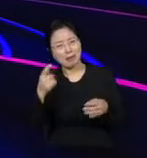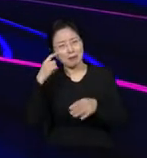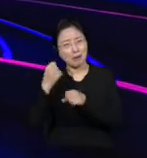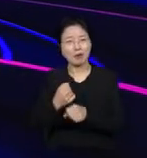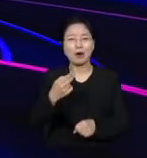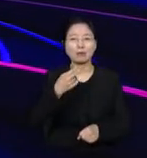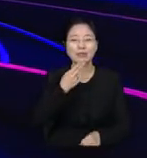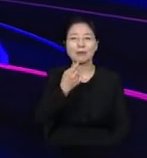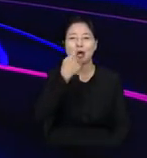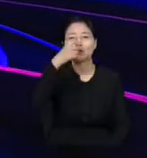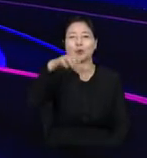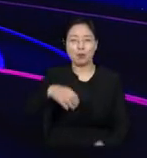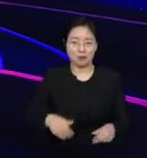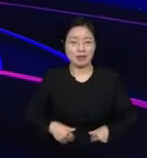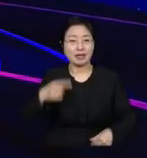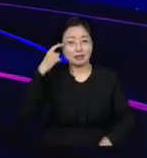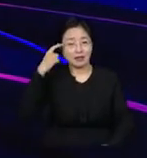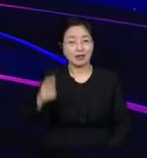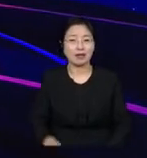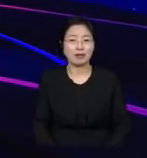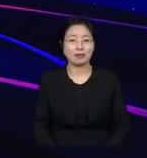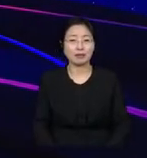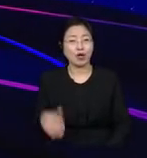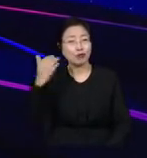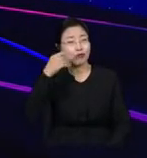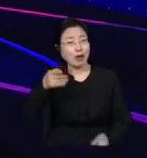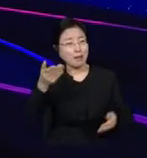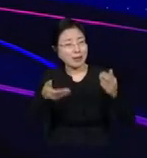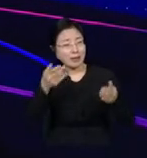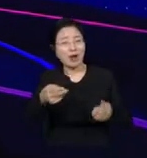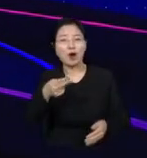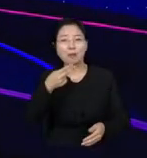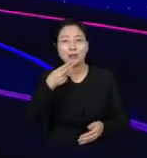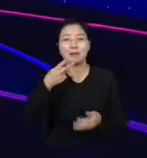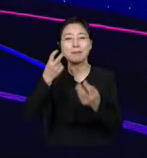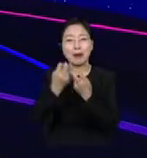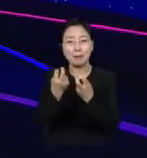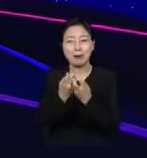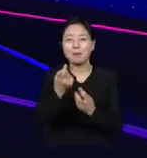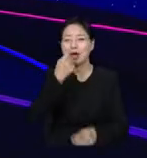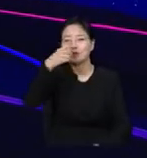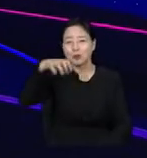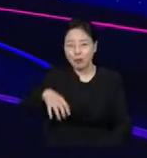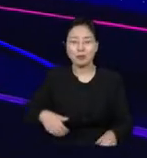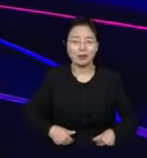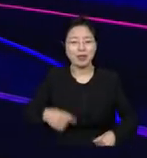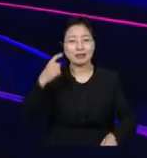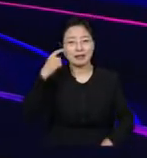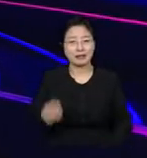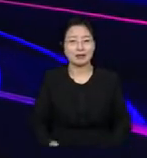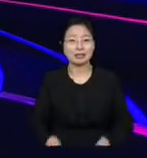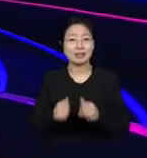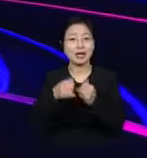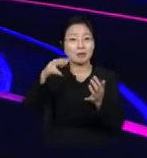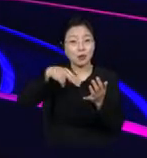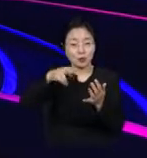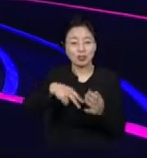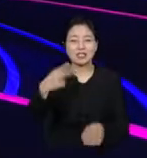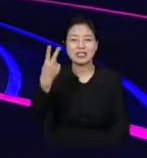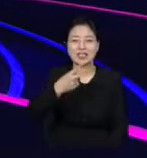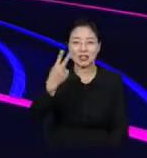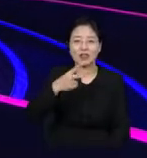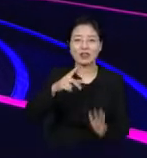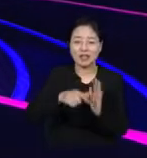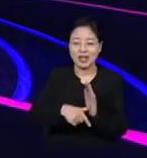unjudge. We started in Denmark in 2000, and since then we've been fortunate to